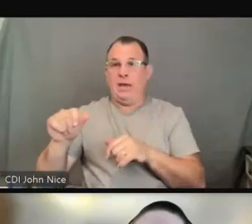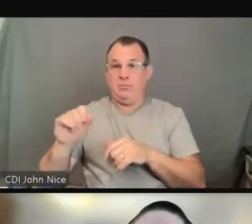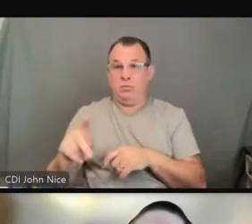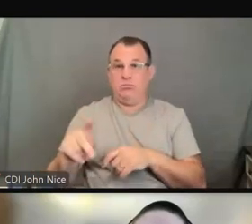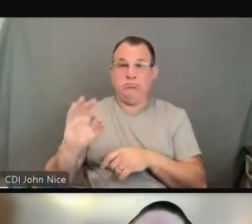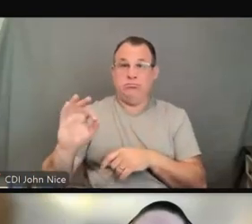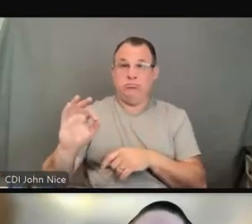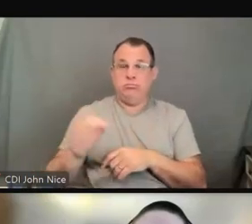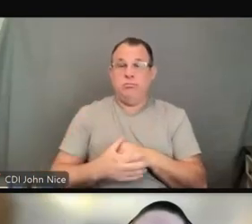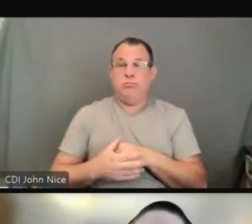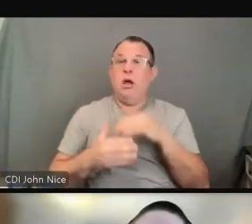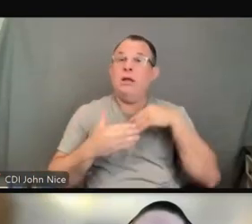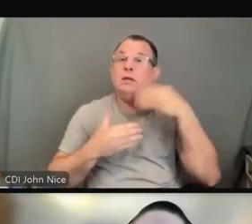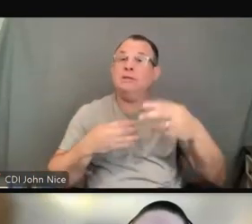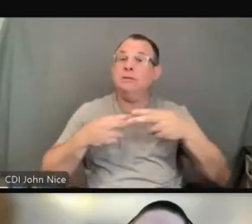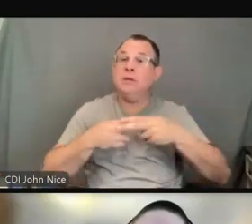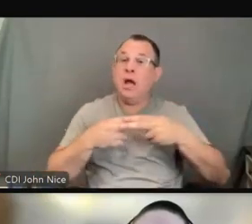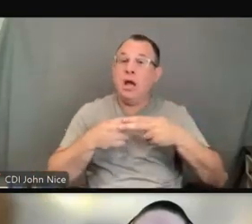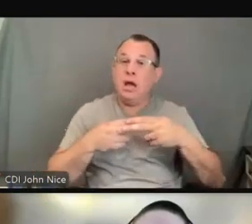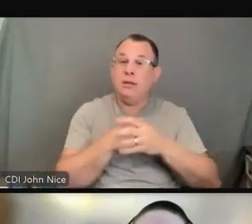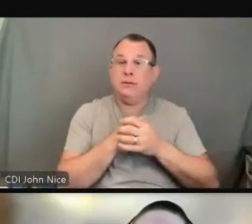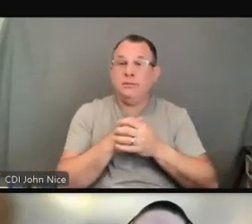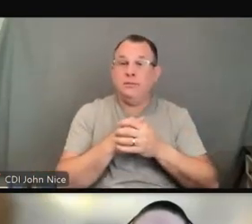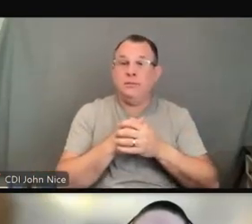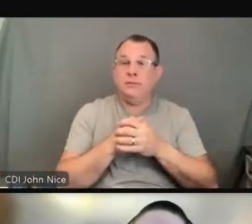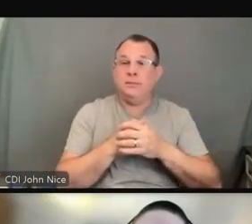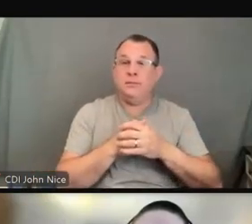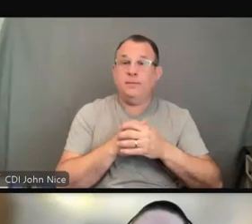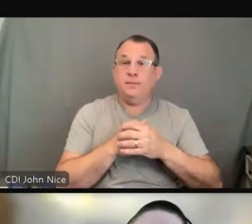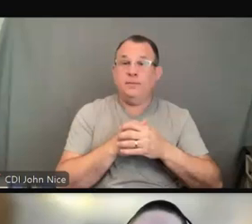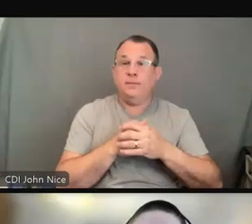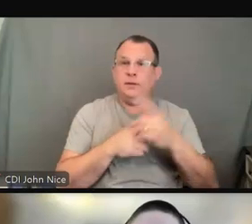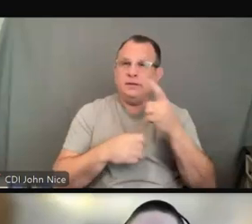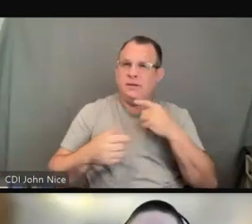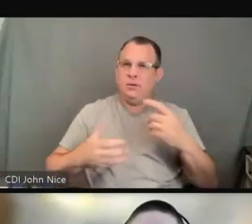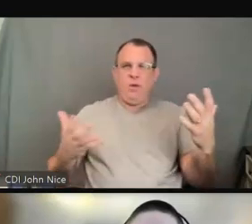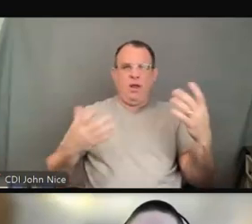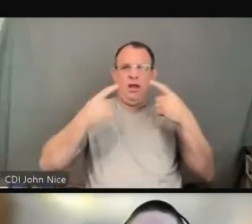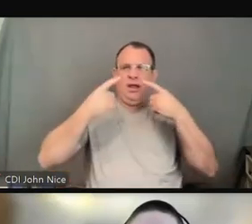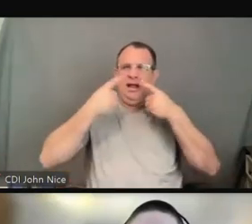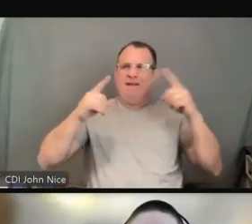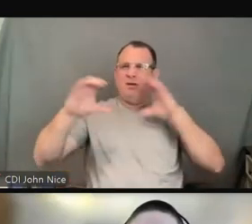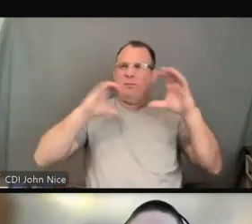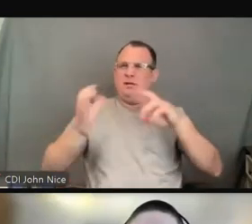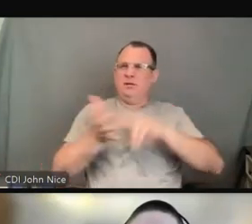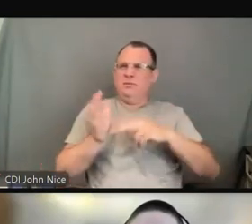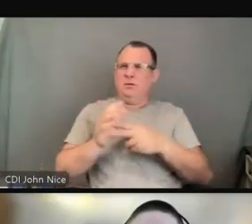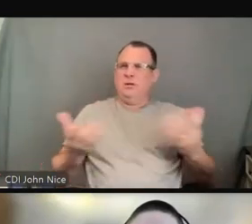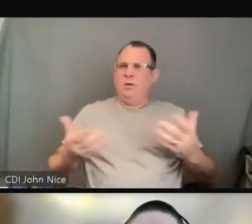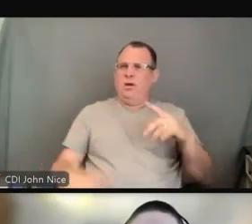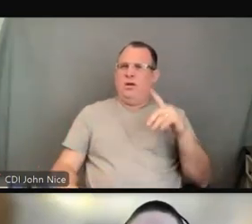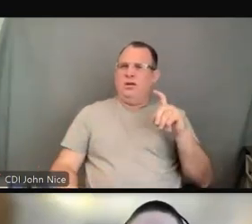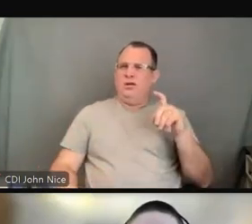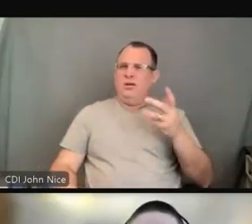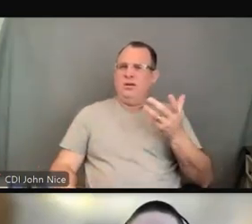This slide looks more closely at what is effective communication. While there is no actual